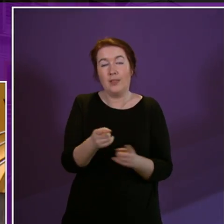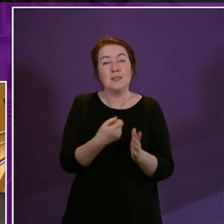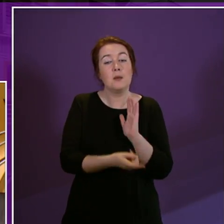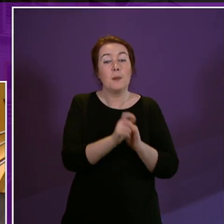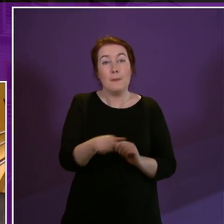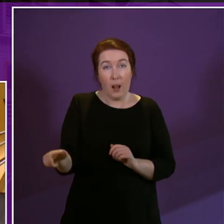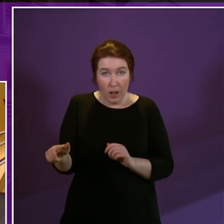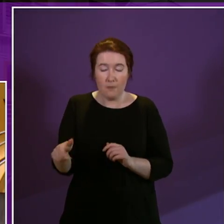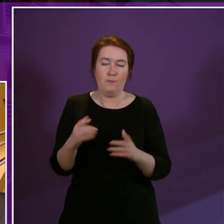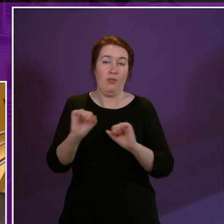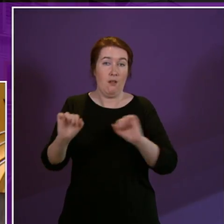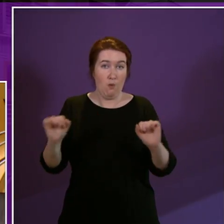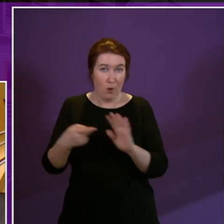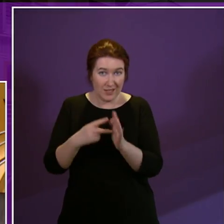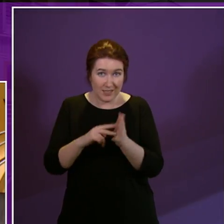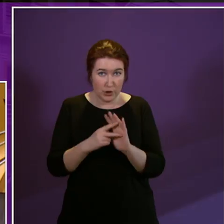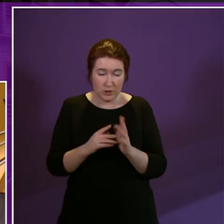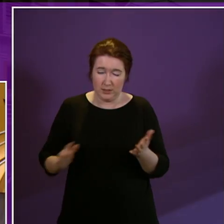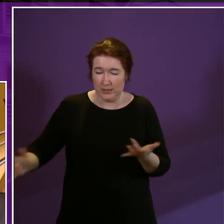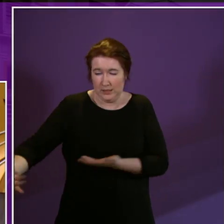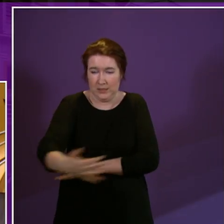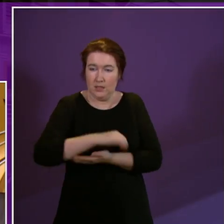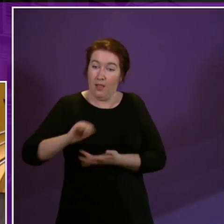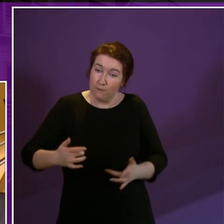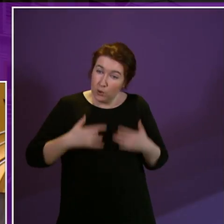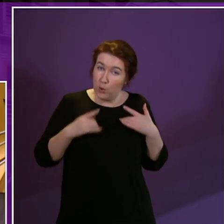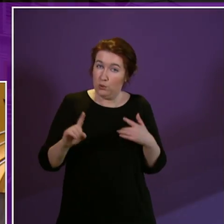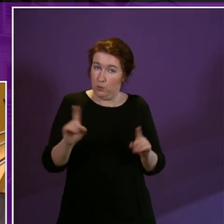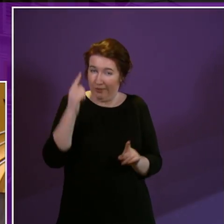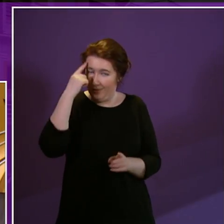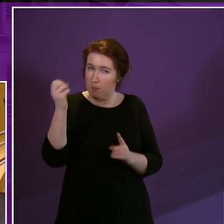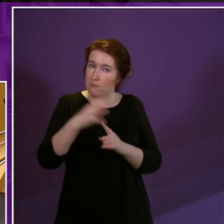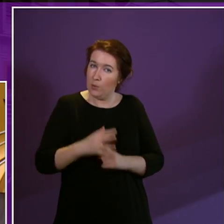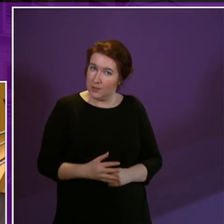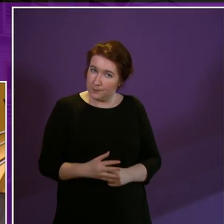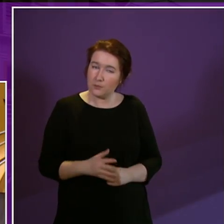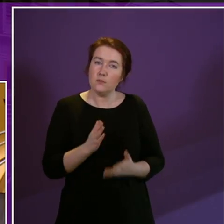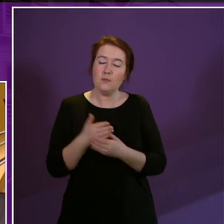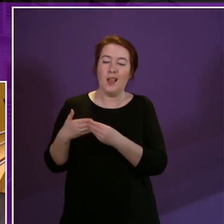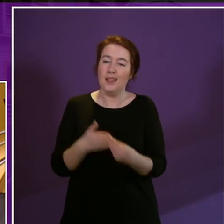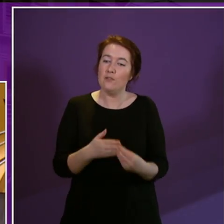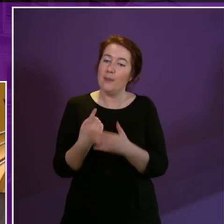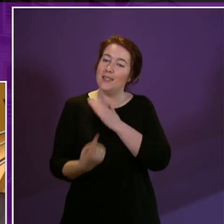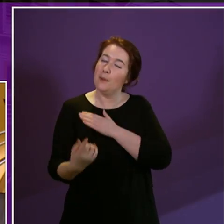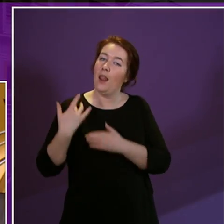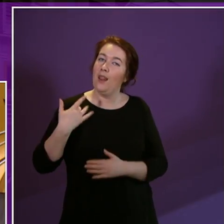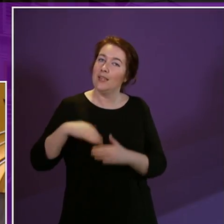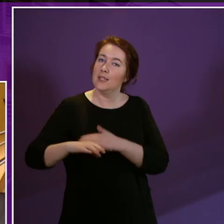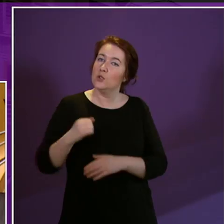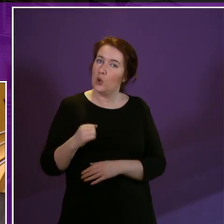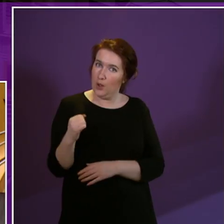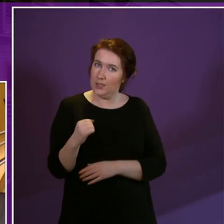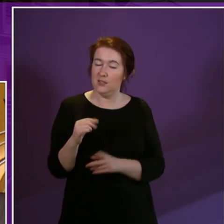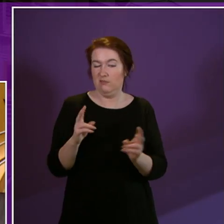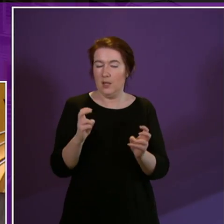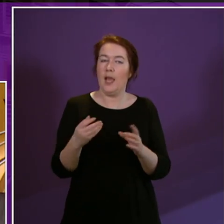and their organisations to establish their views and priorities. This work led by Independent Living in Scotland project I believe they're called